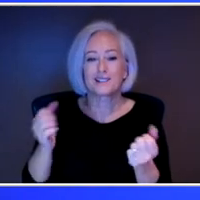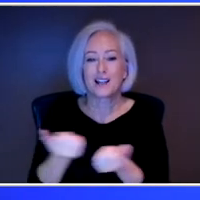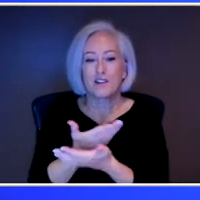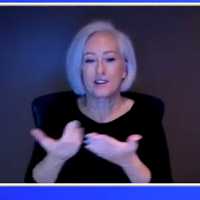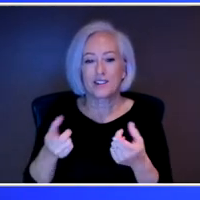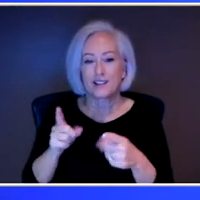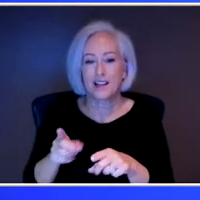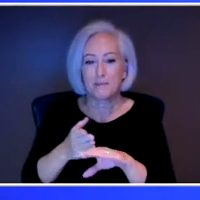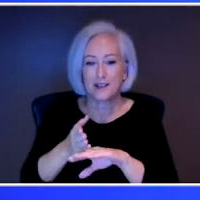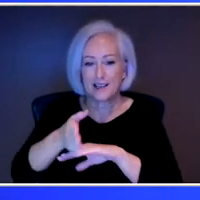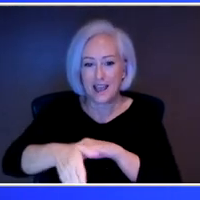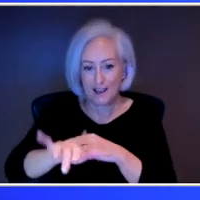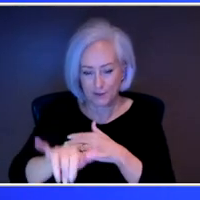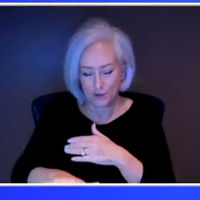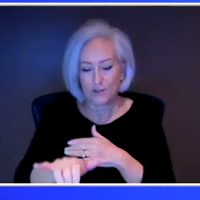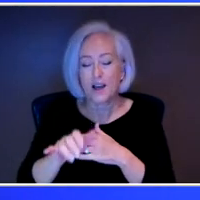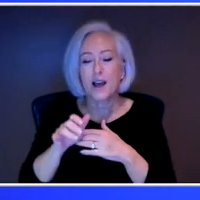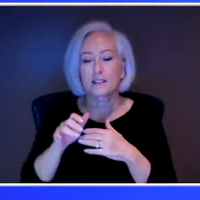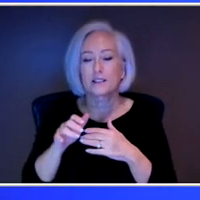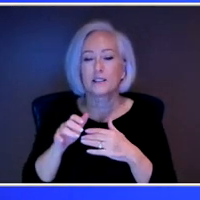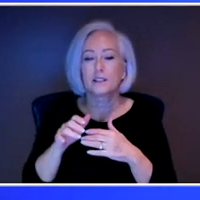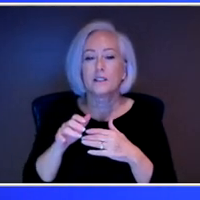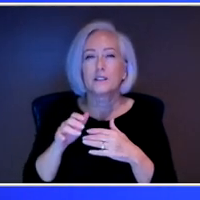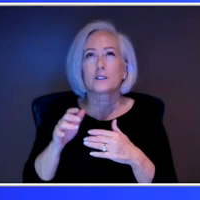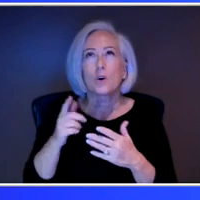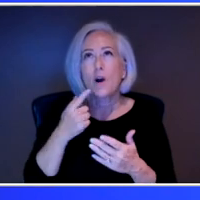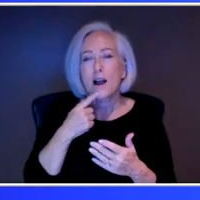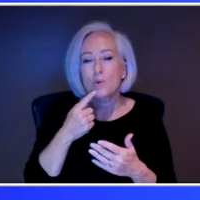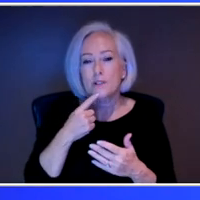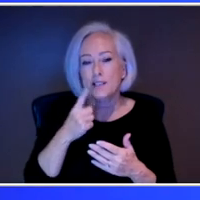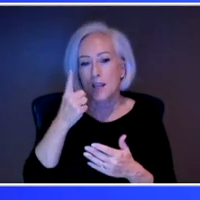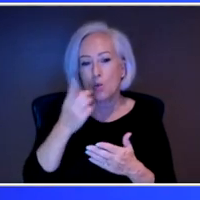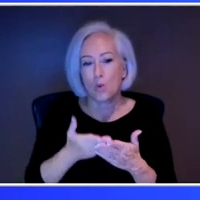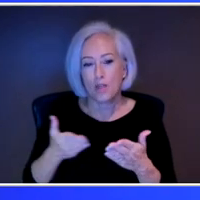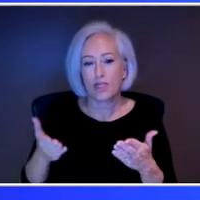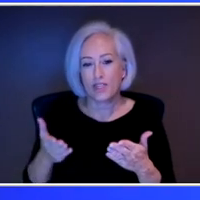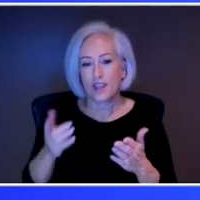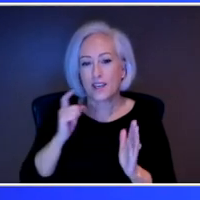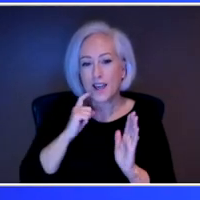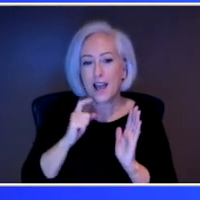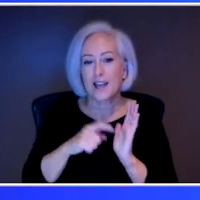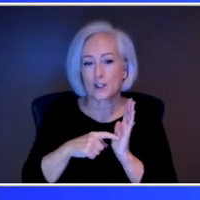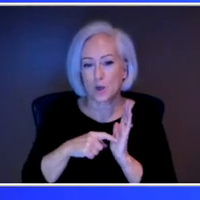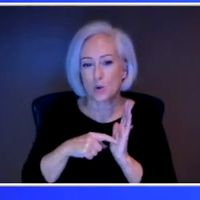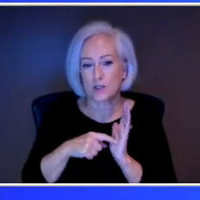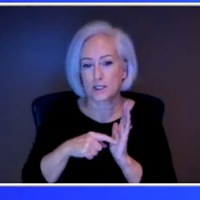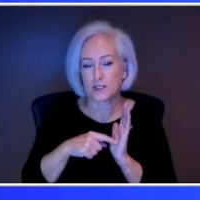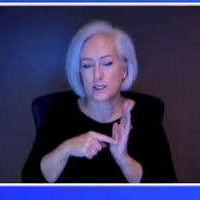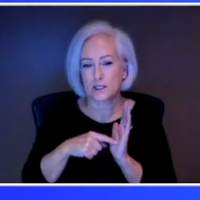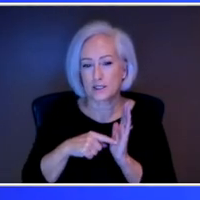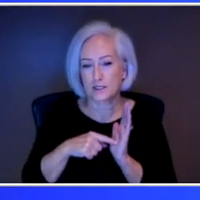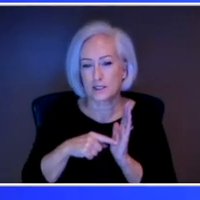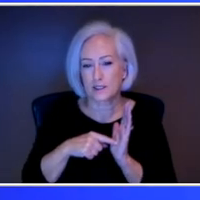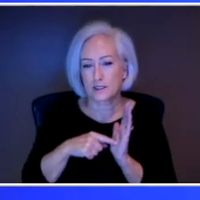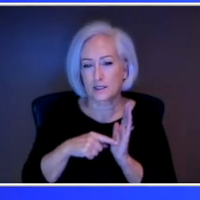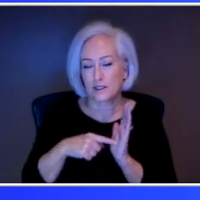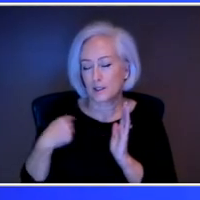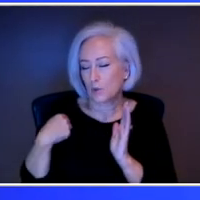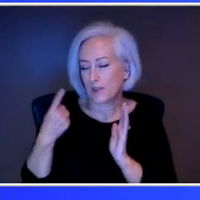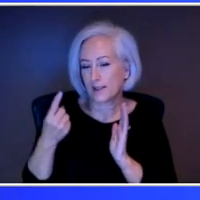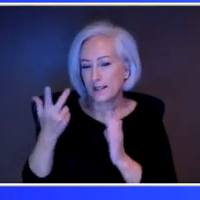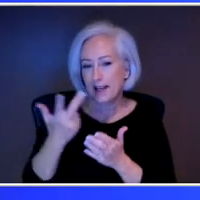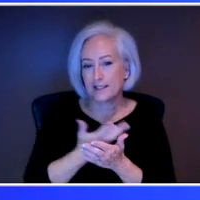I would say like one thing I've definitely noticed within the past three weeks or so